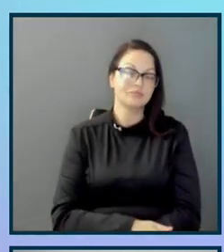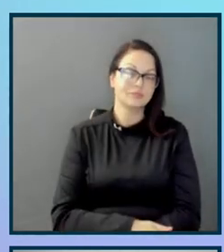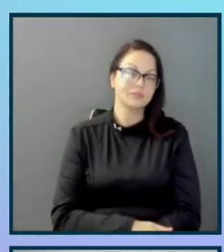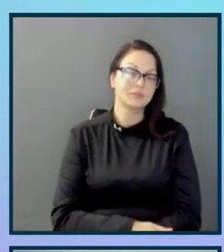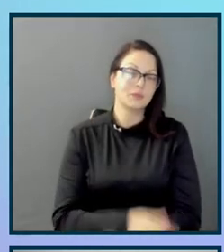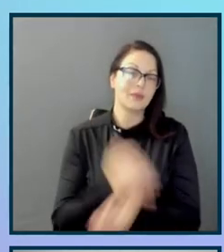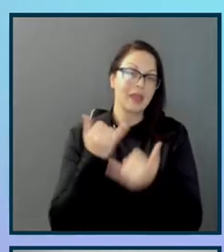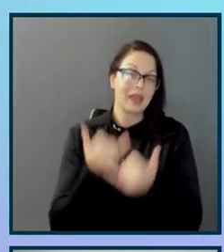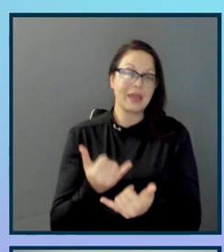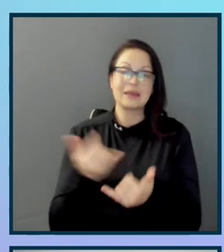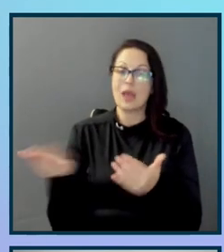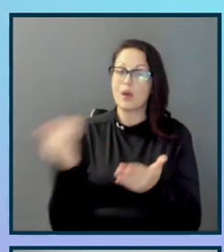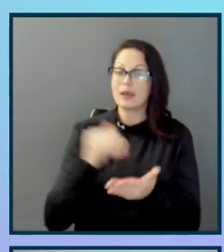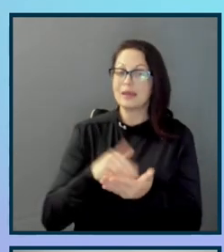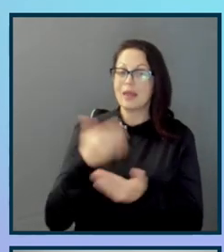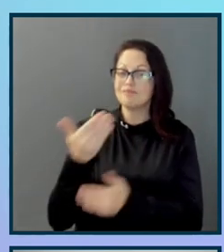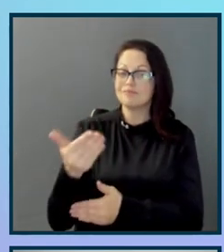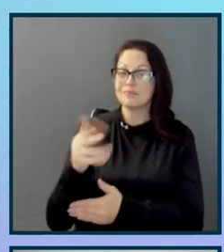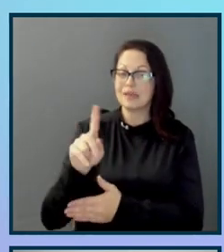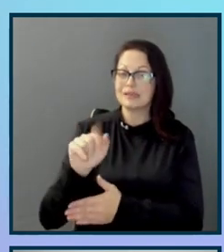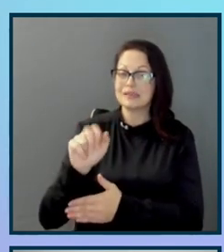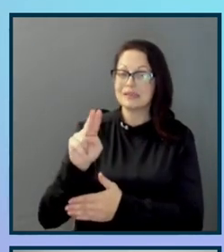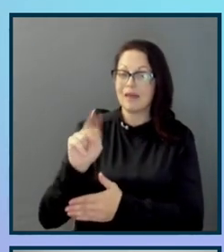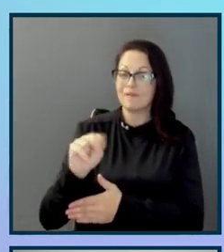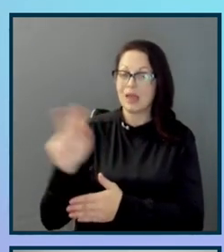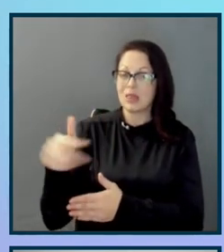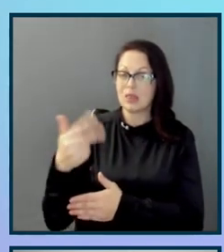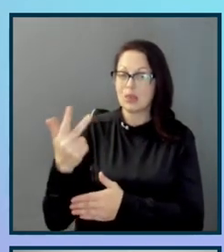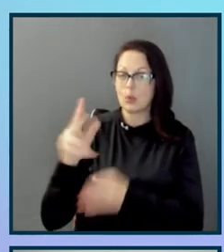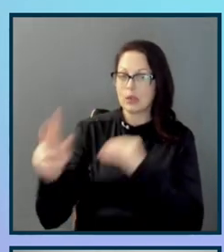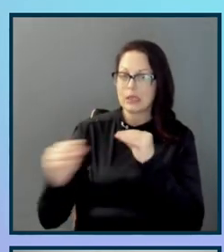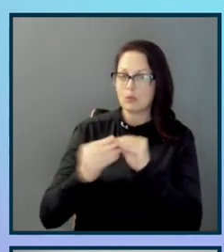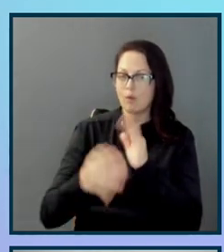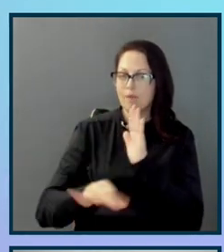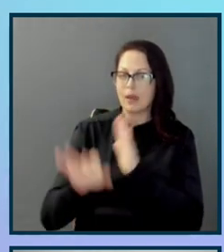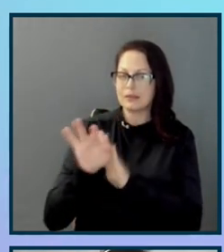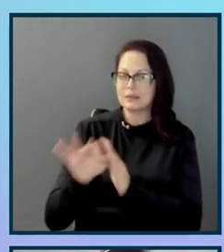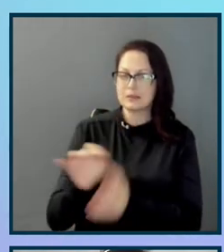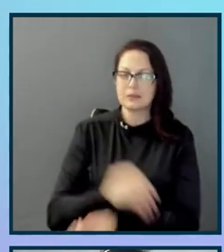I'm going to pass it back over to Devon to talk about three more overlapping findings that we have.